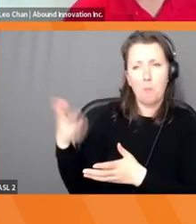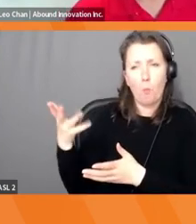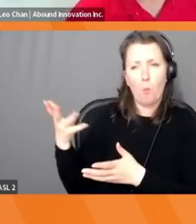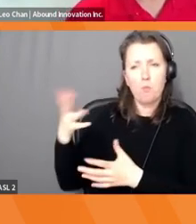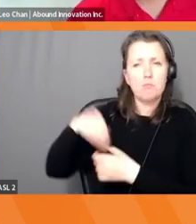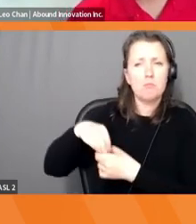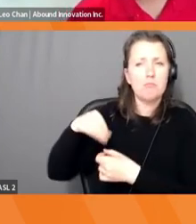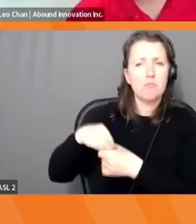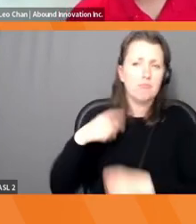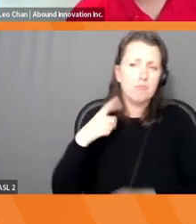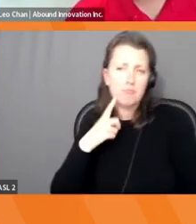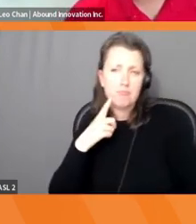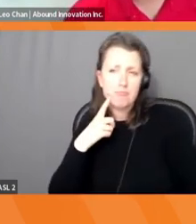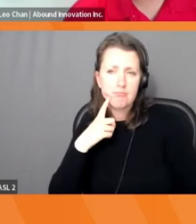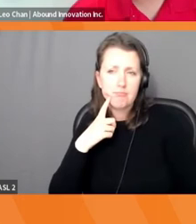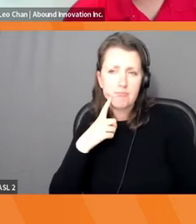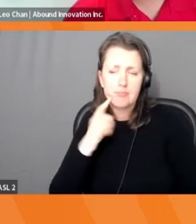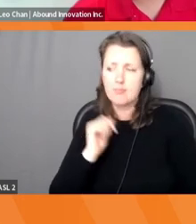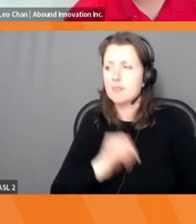Yeah.